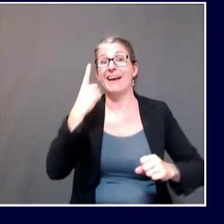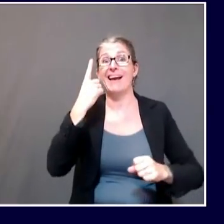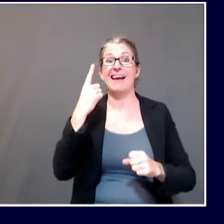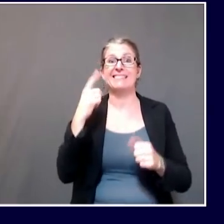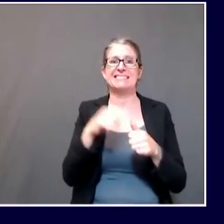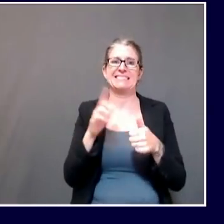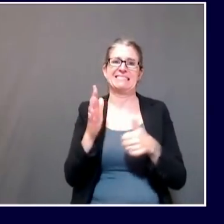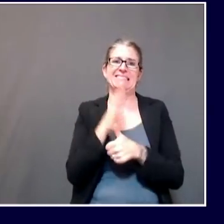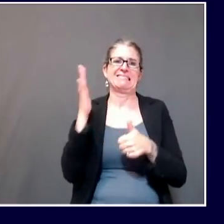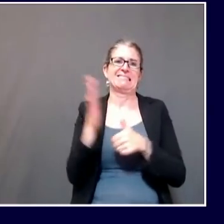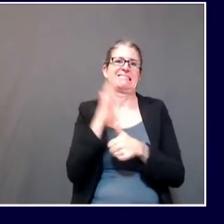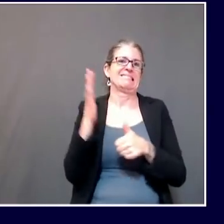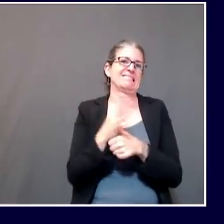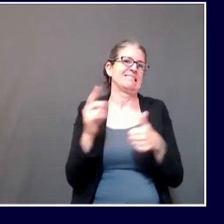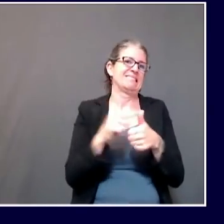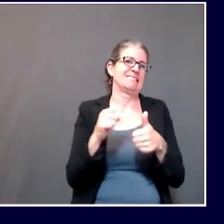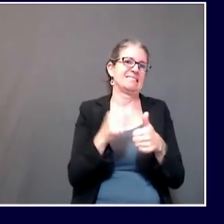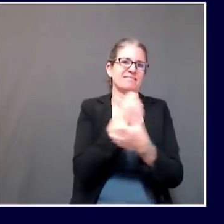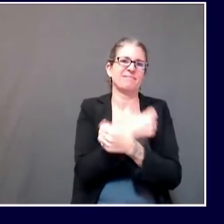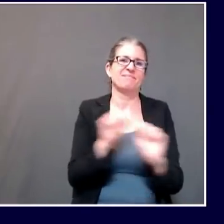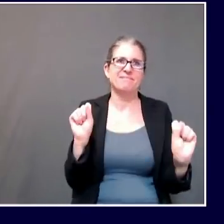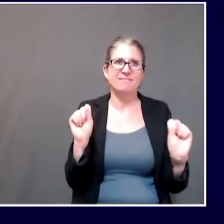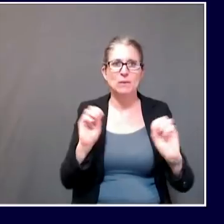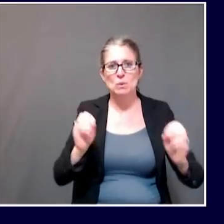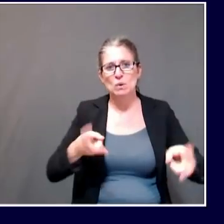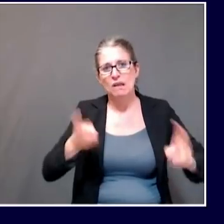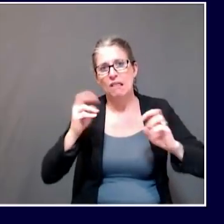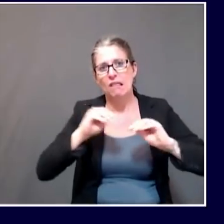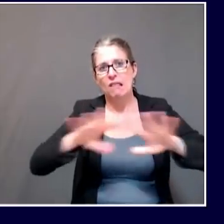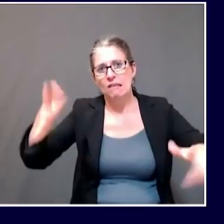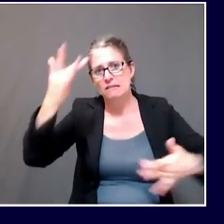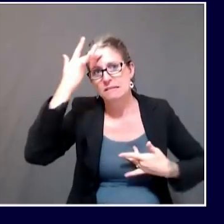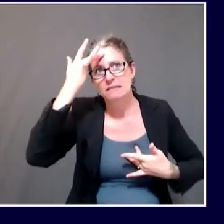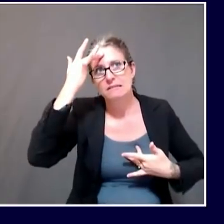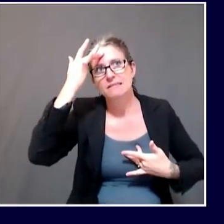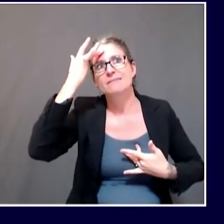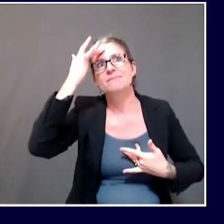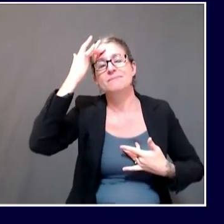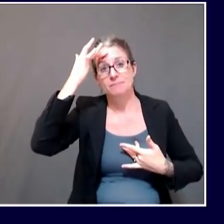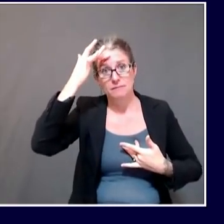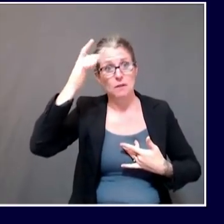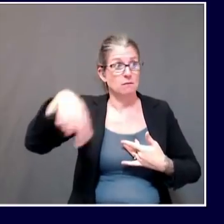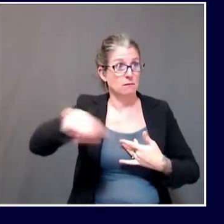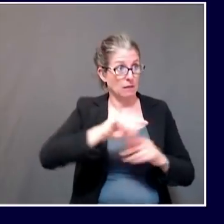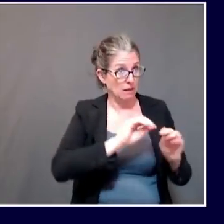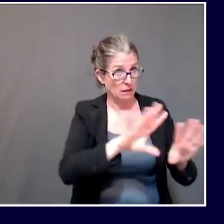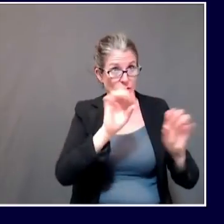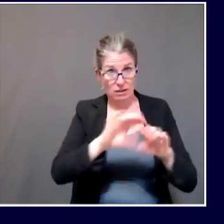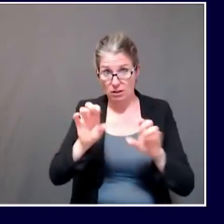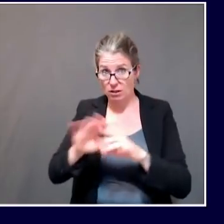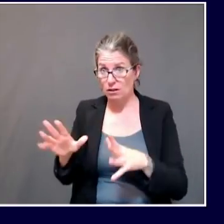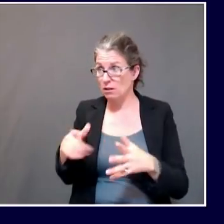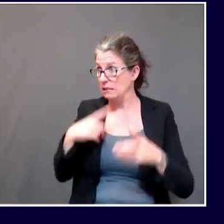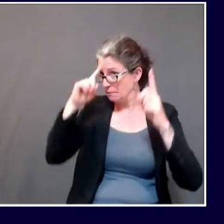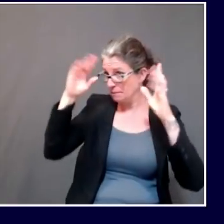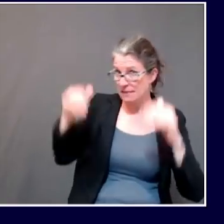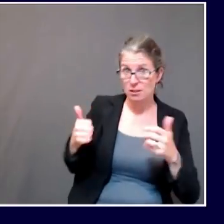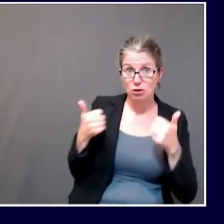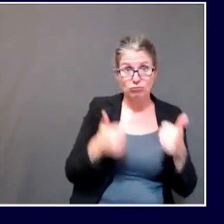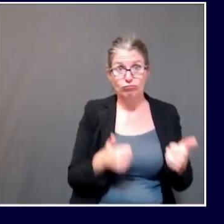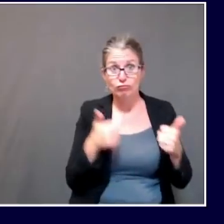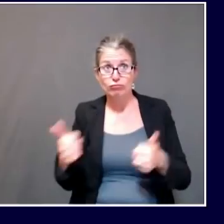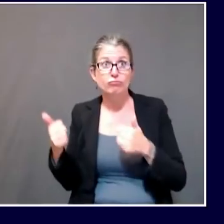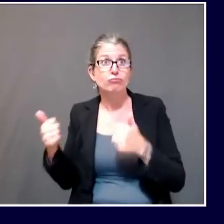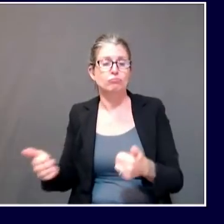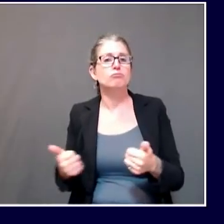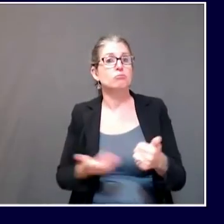and it's clear and it's consistent and it all matches, I think we are going to recommend that we put that off until such time that